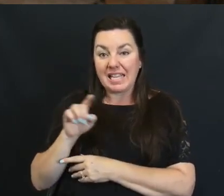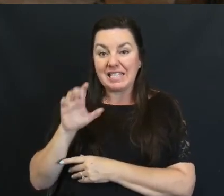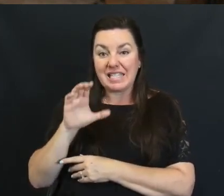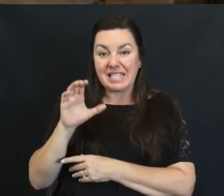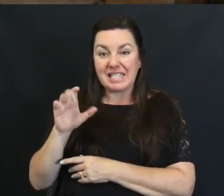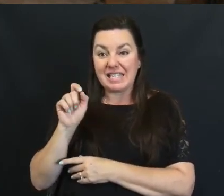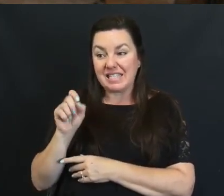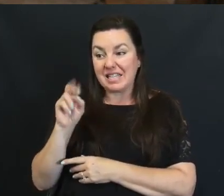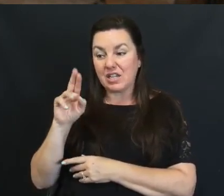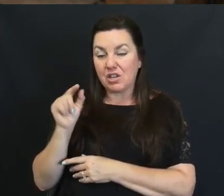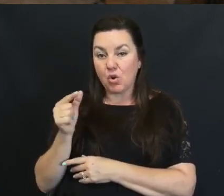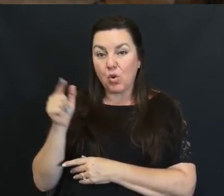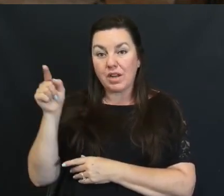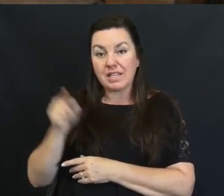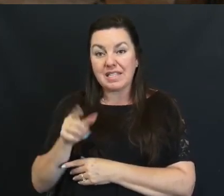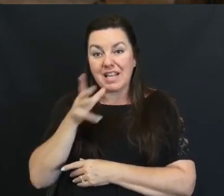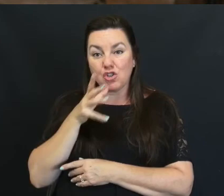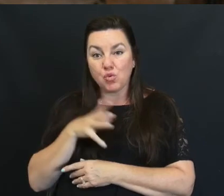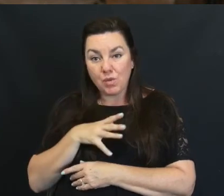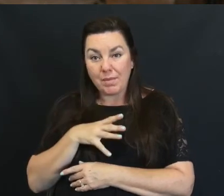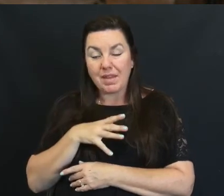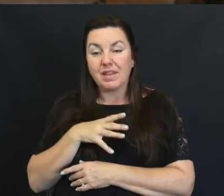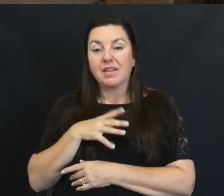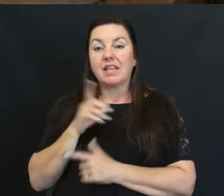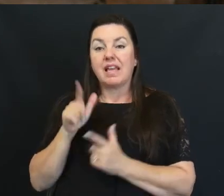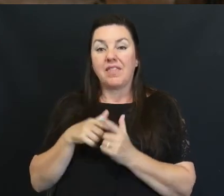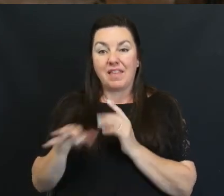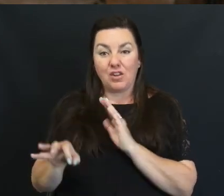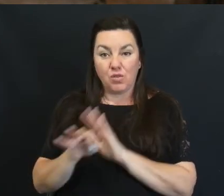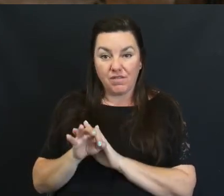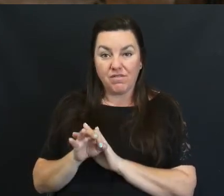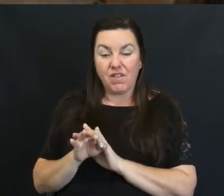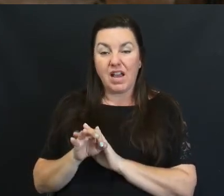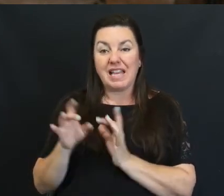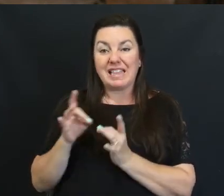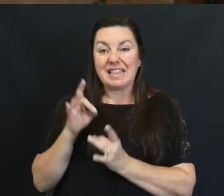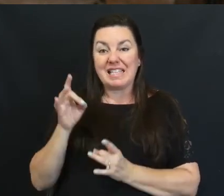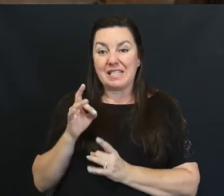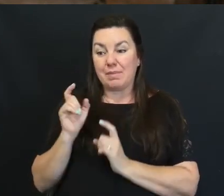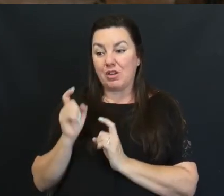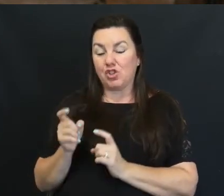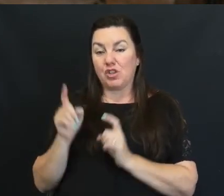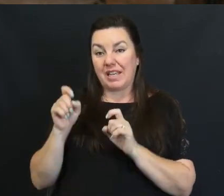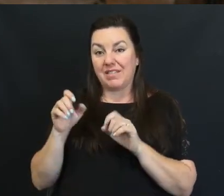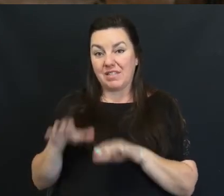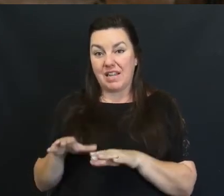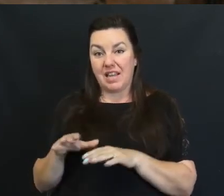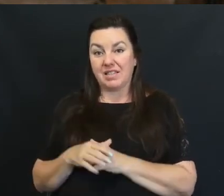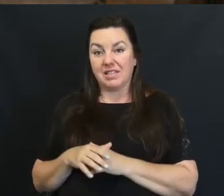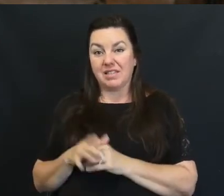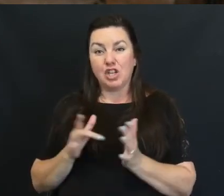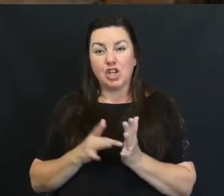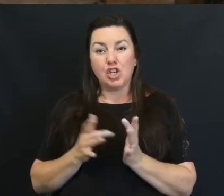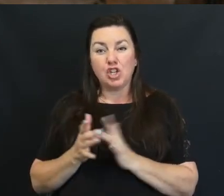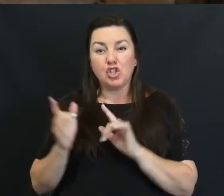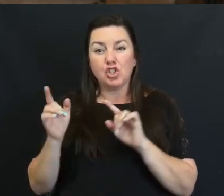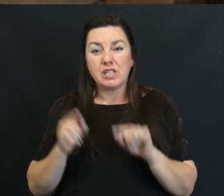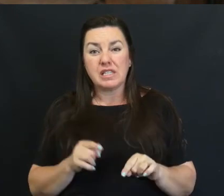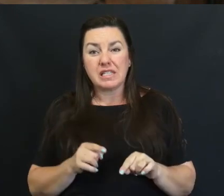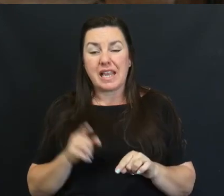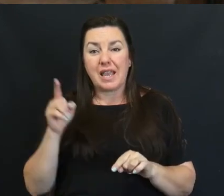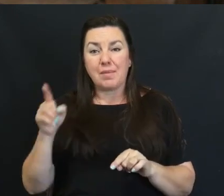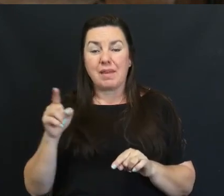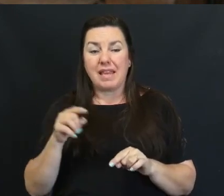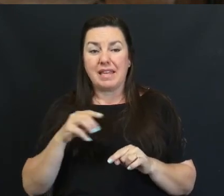Azcc.org Slash Women Then You Can Find The Spiritual Gifts Test Jesus Came And He